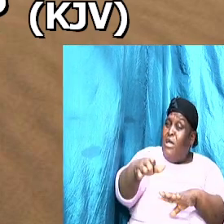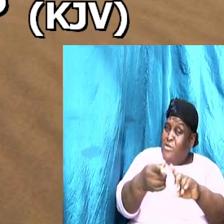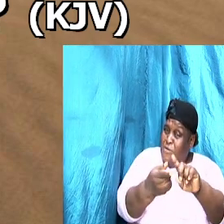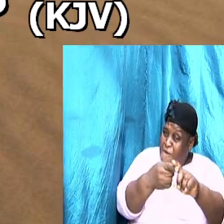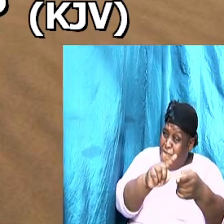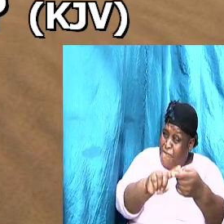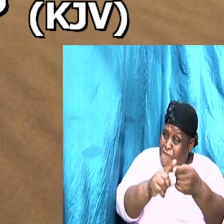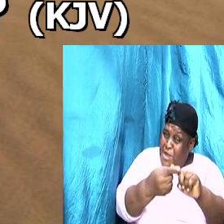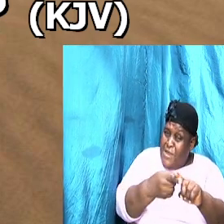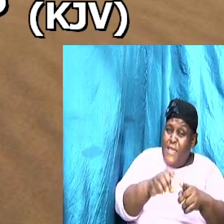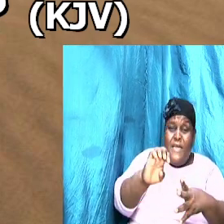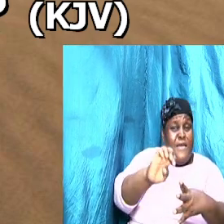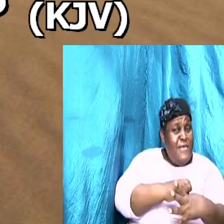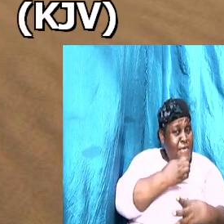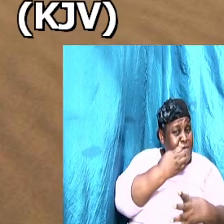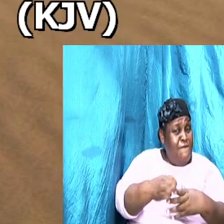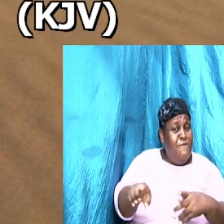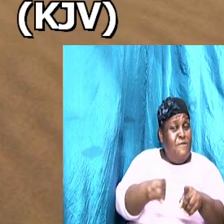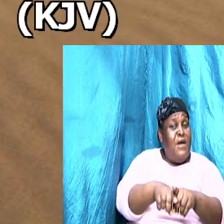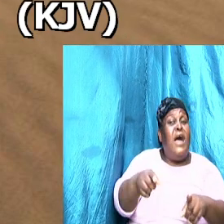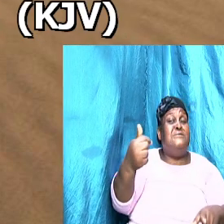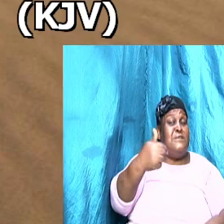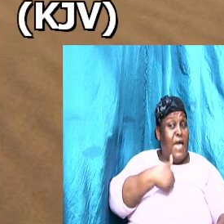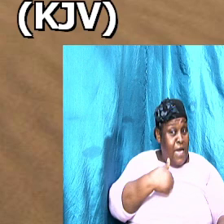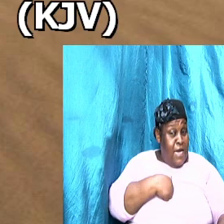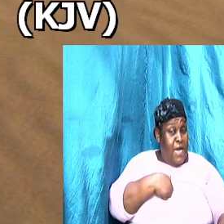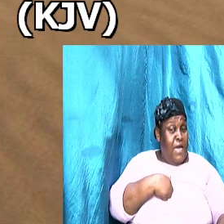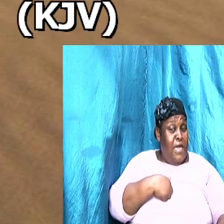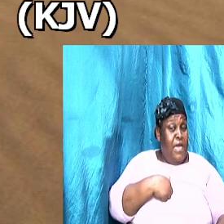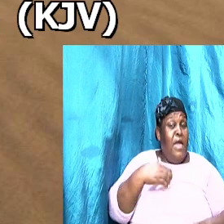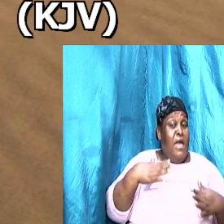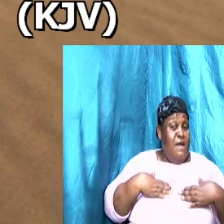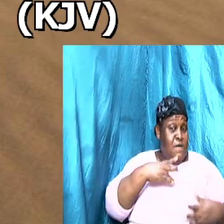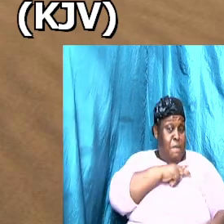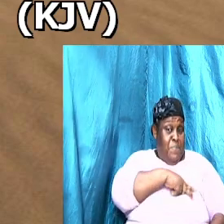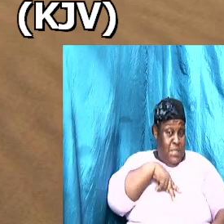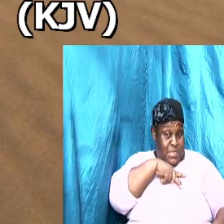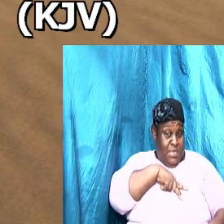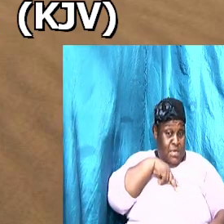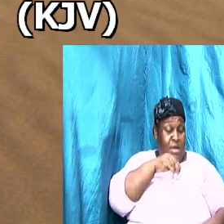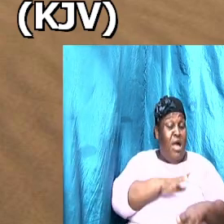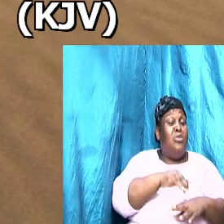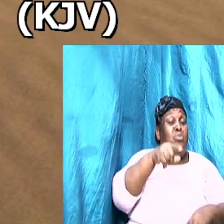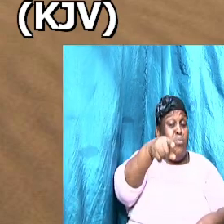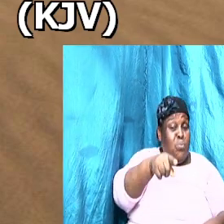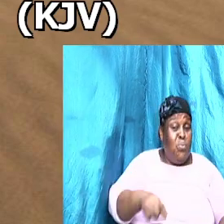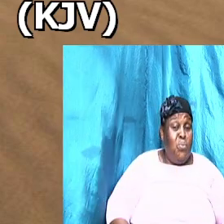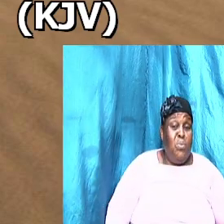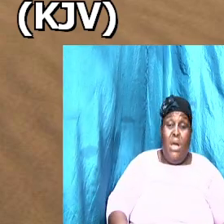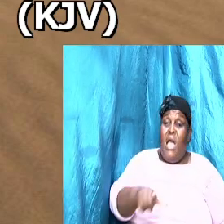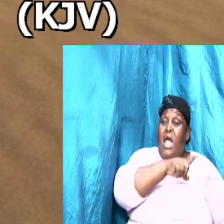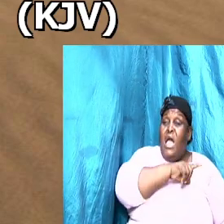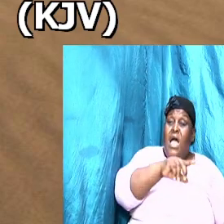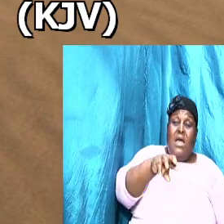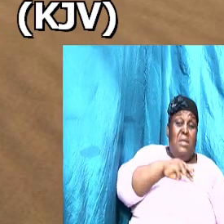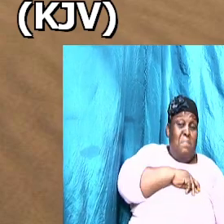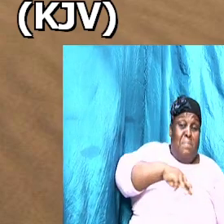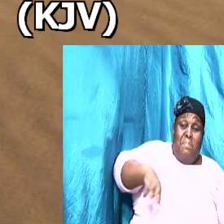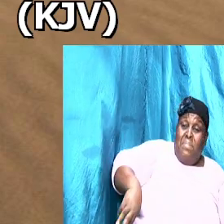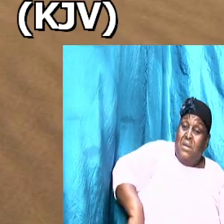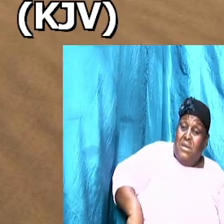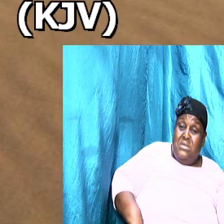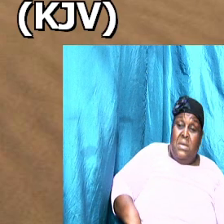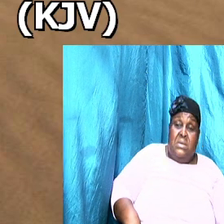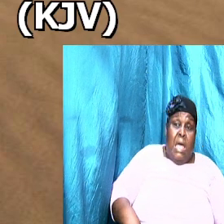even as I had pity on thee and the Lord was wroth or he was angry